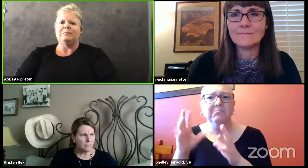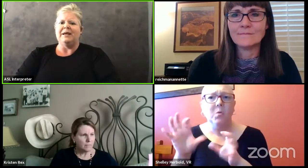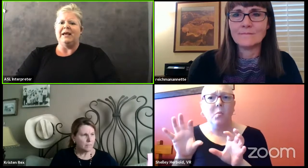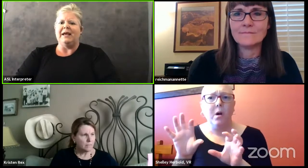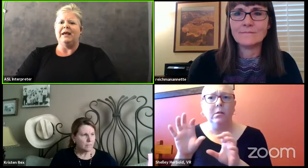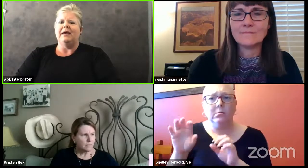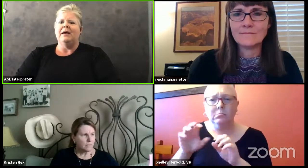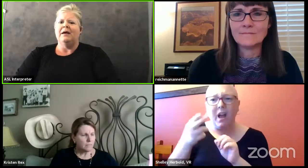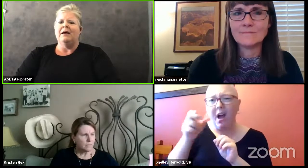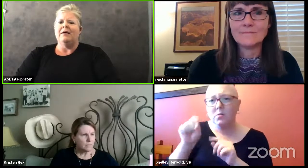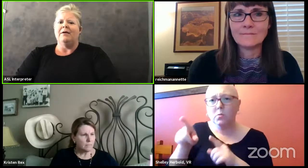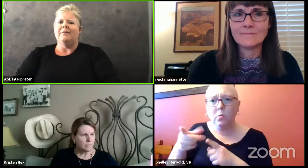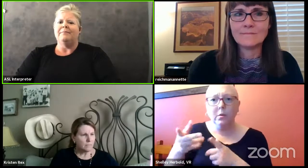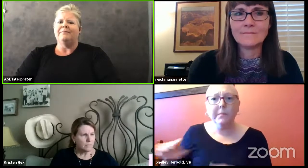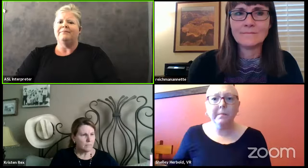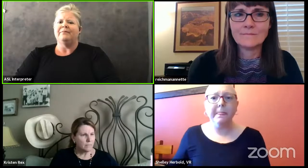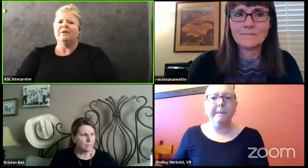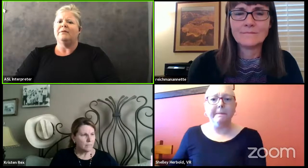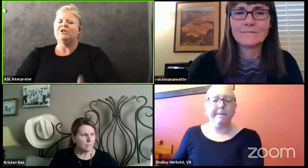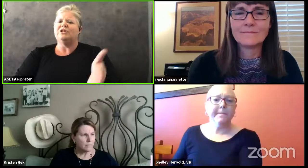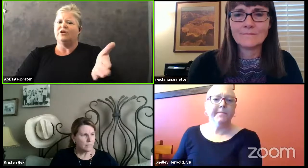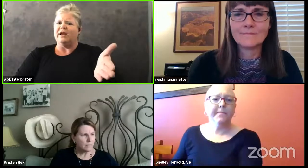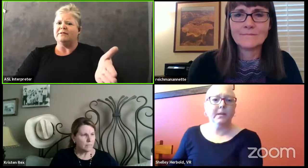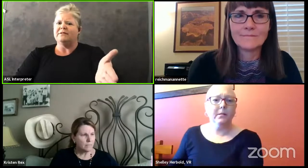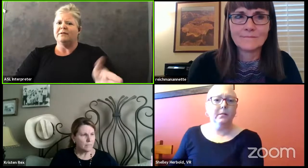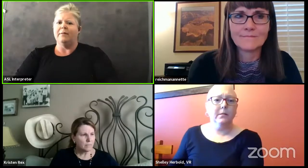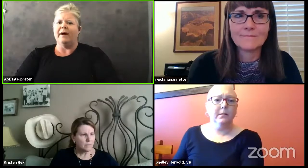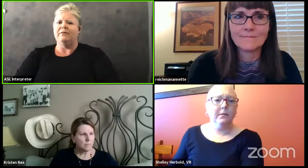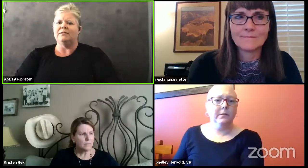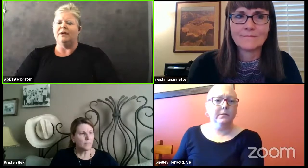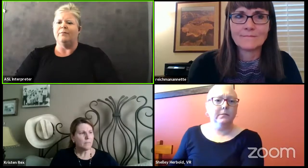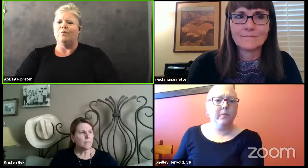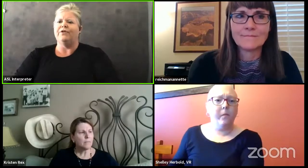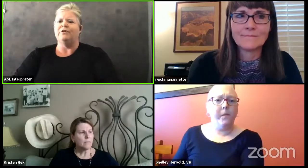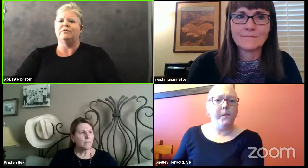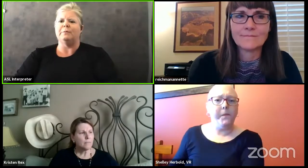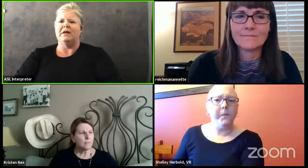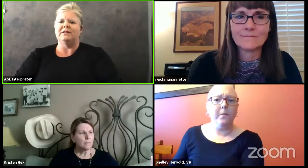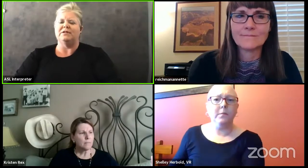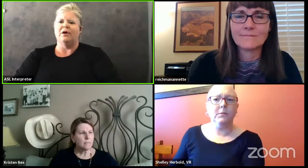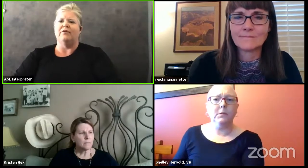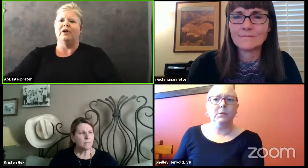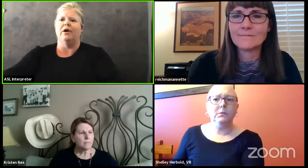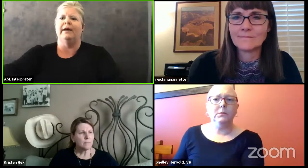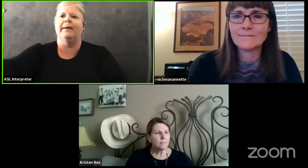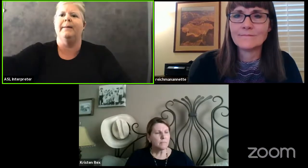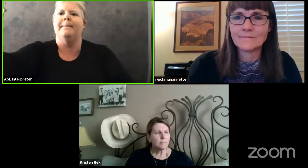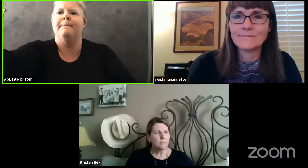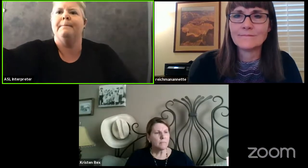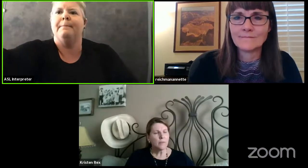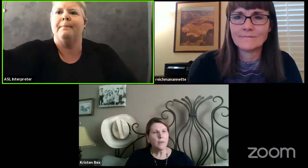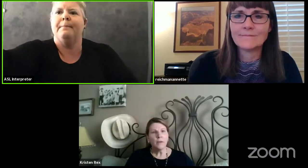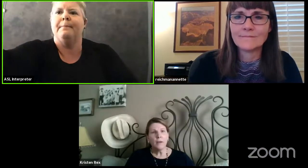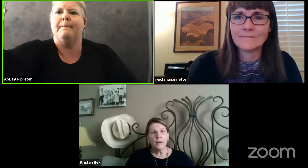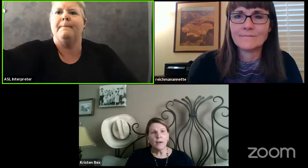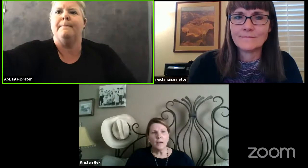and asb um i'm just curious about um what those responses are regarding